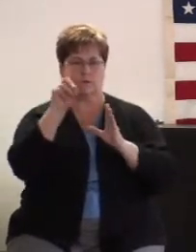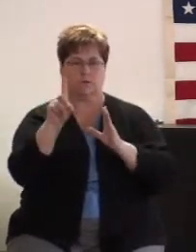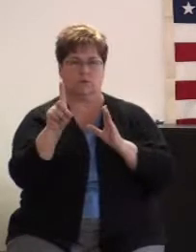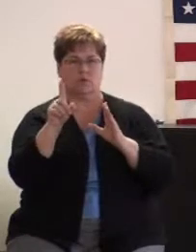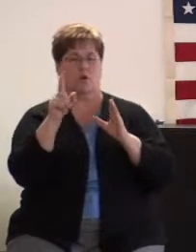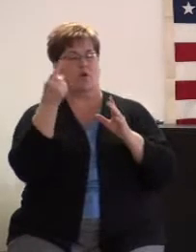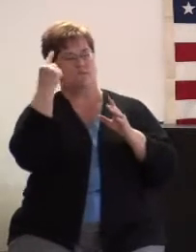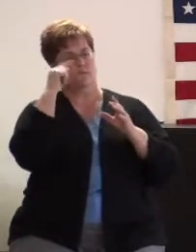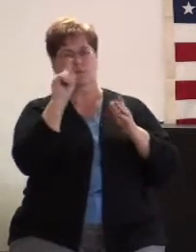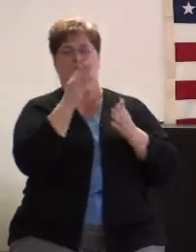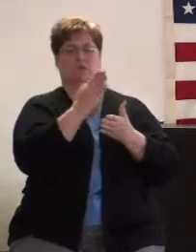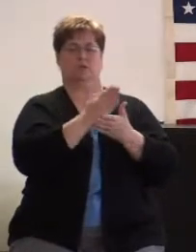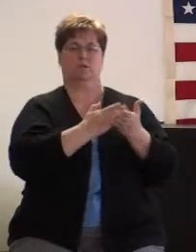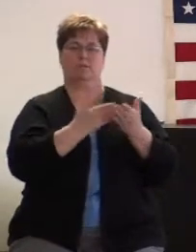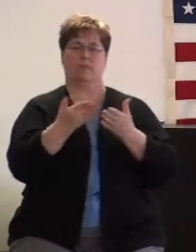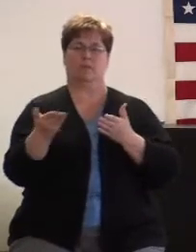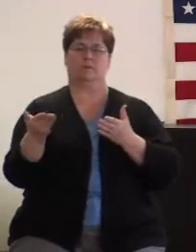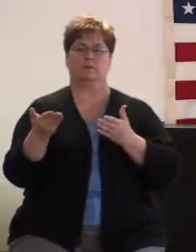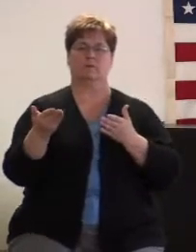for some things.